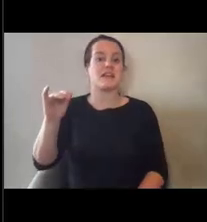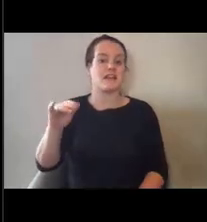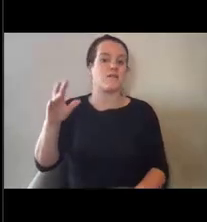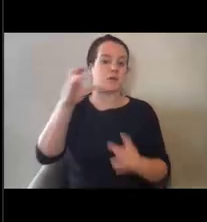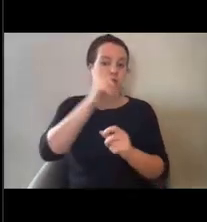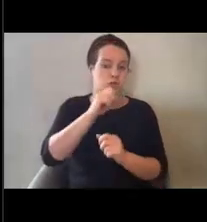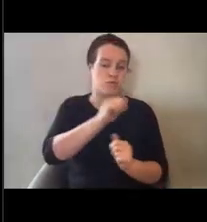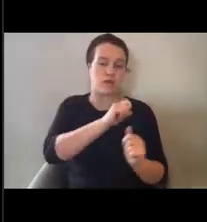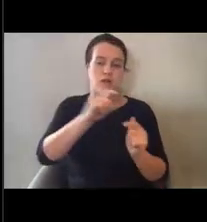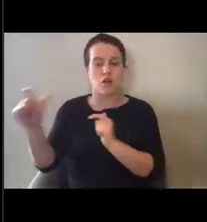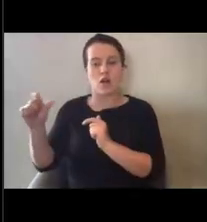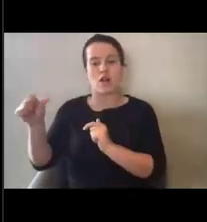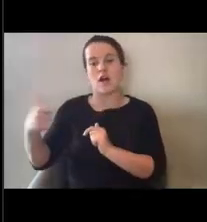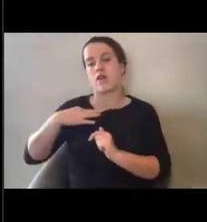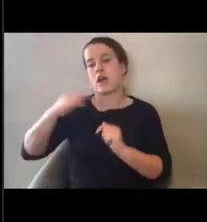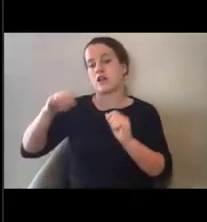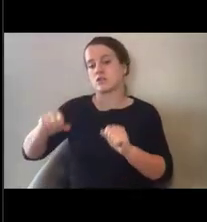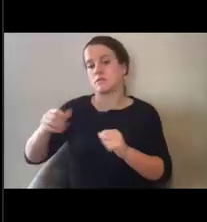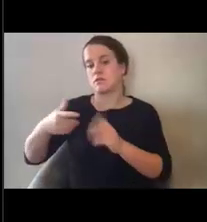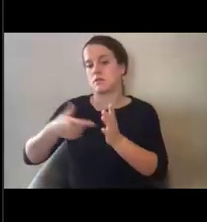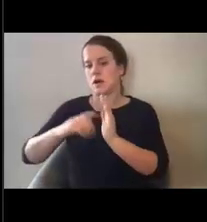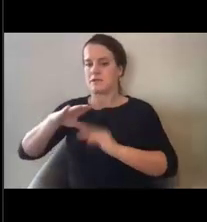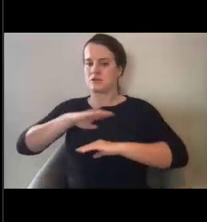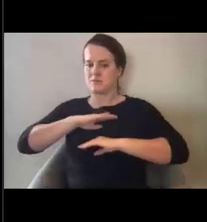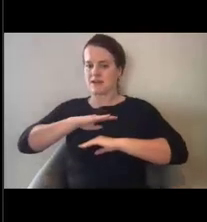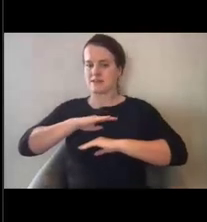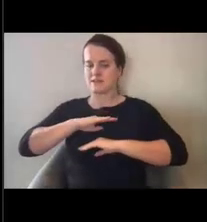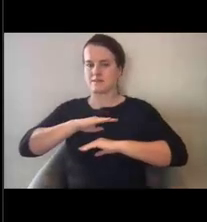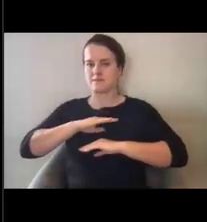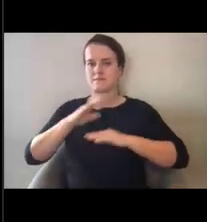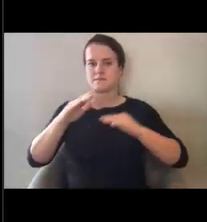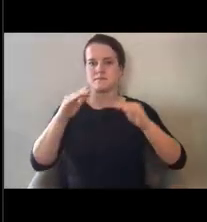requirements are met, of course. Next slide, please.